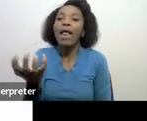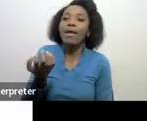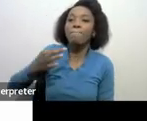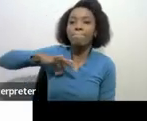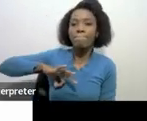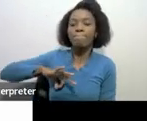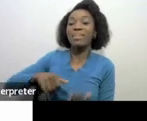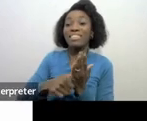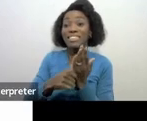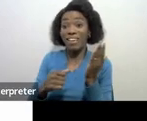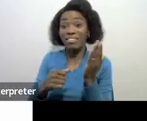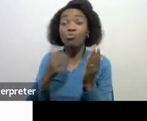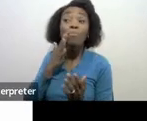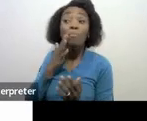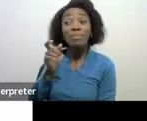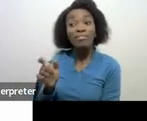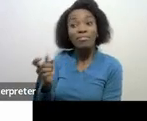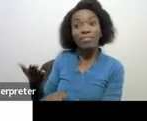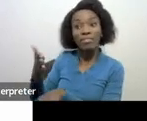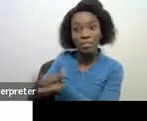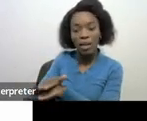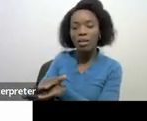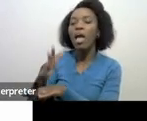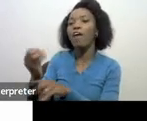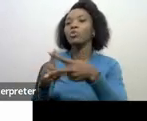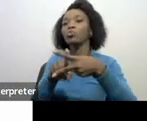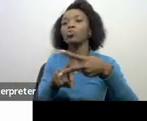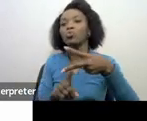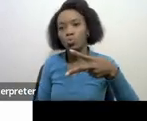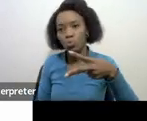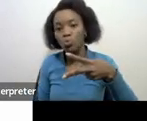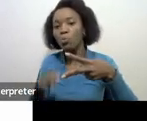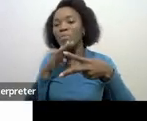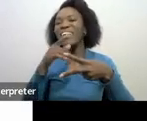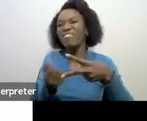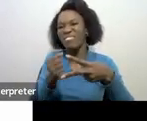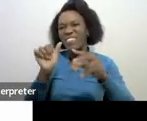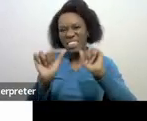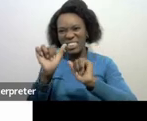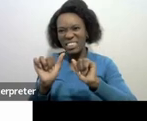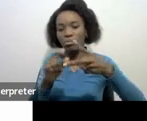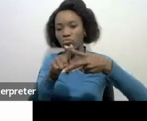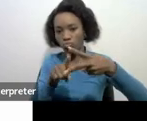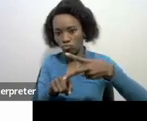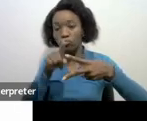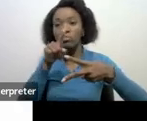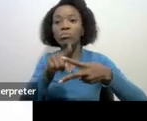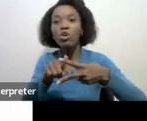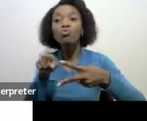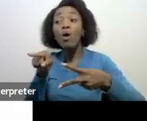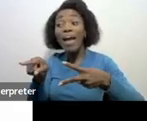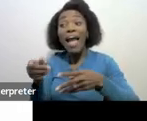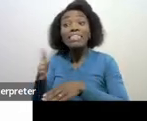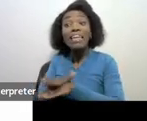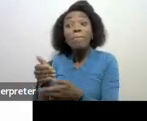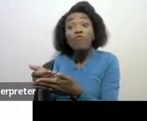the day of an individual tax buy there are two types of assessments so we've got the pre-death assessment that